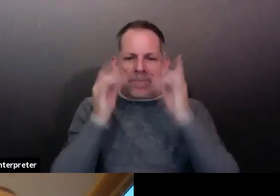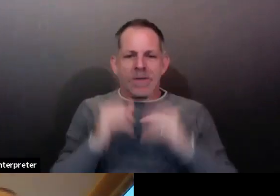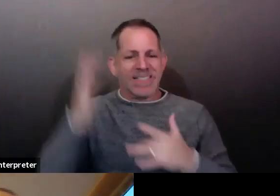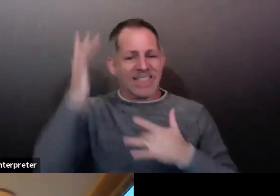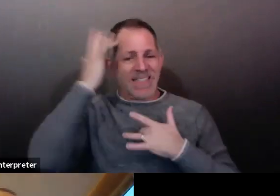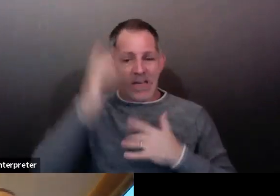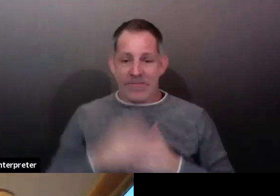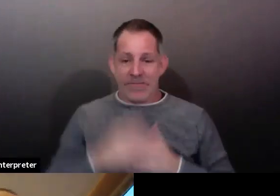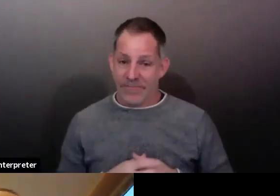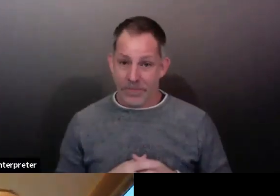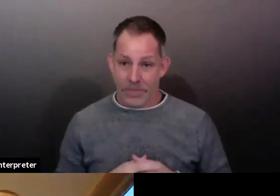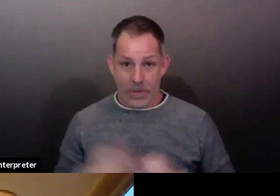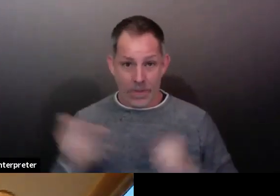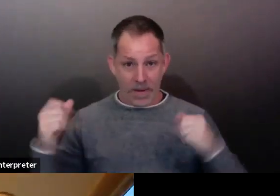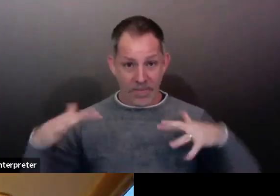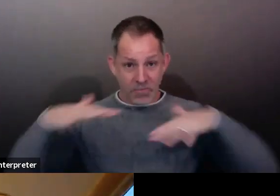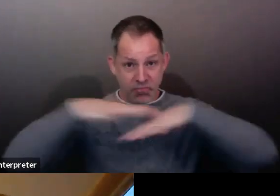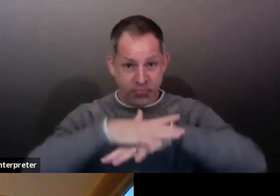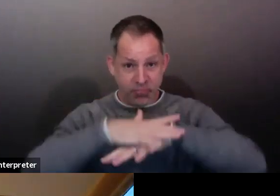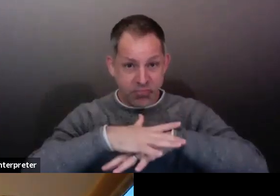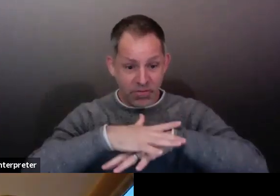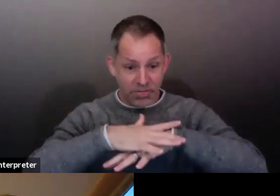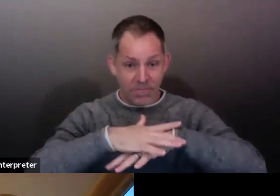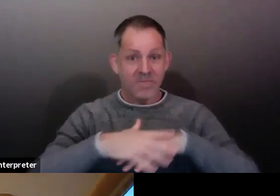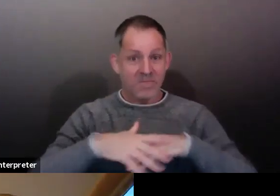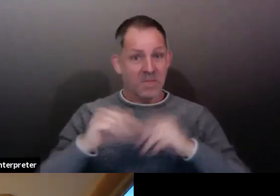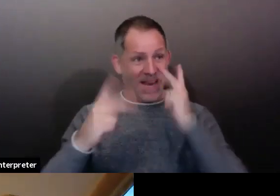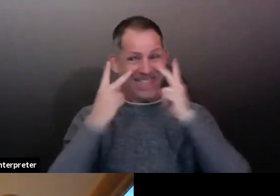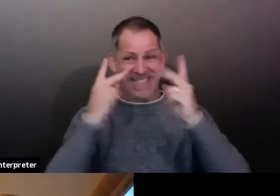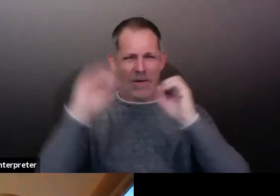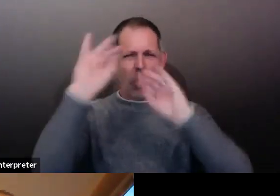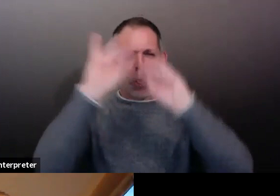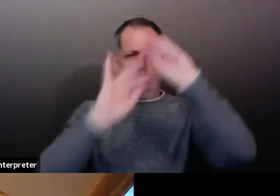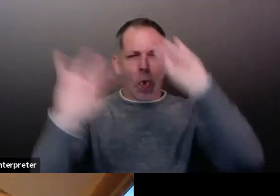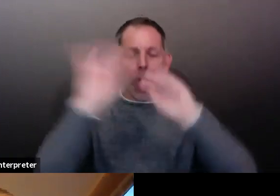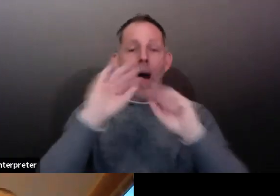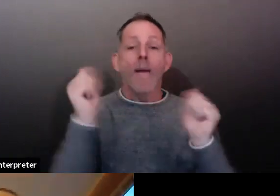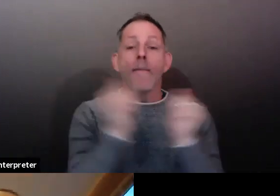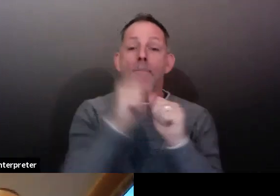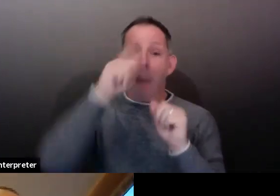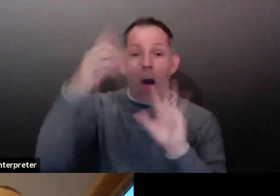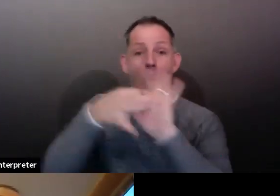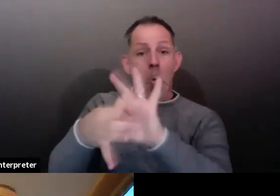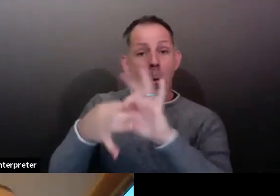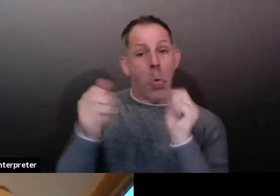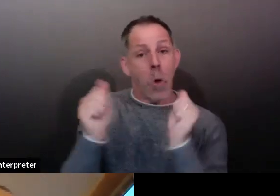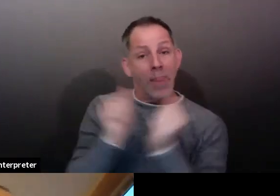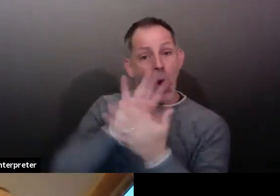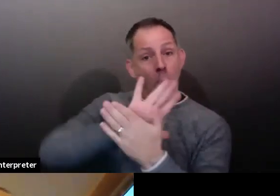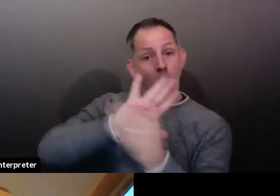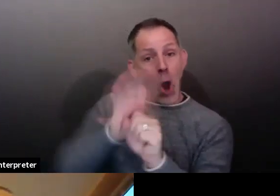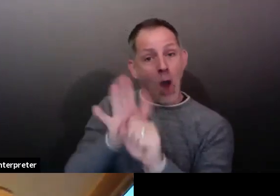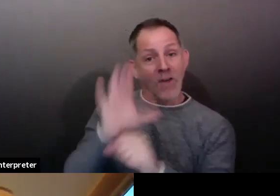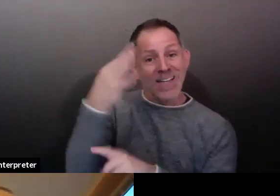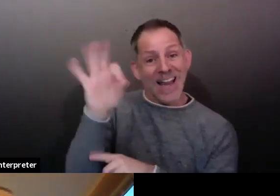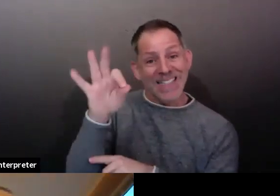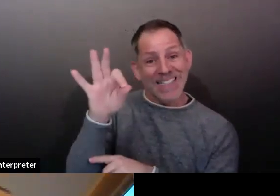invisible and that hang around our head and then drift around the room and hopefully blow out the window or door